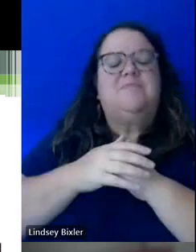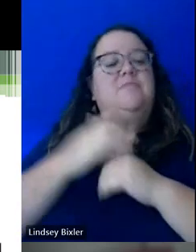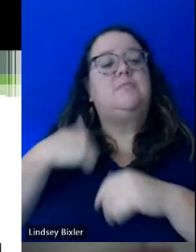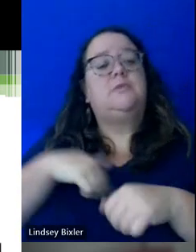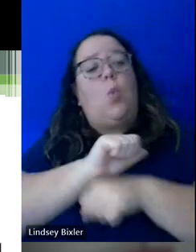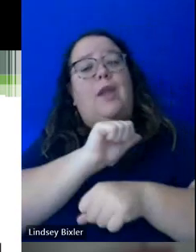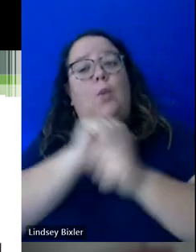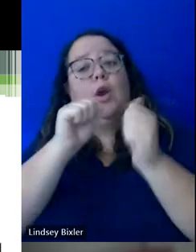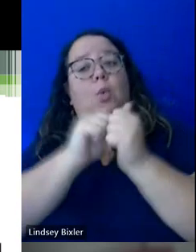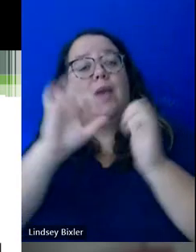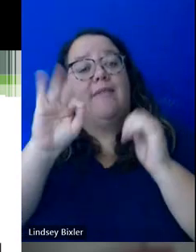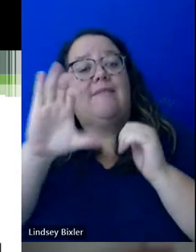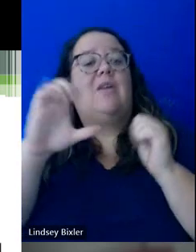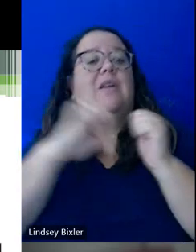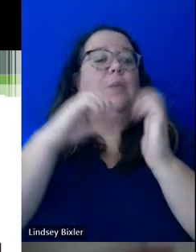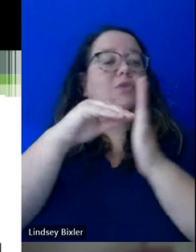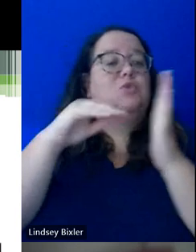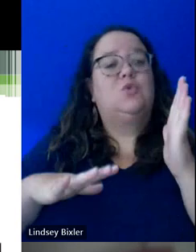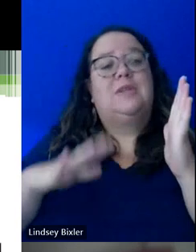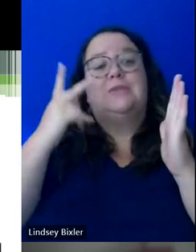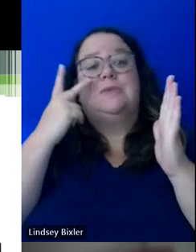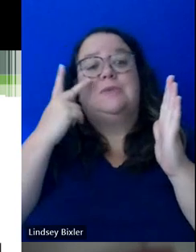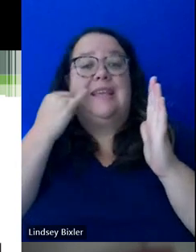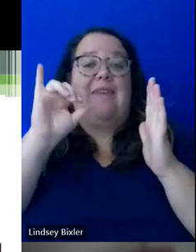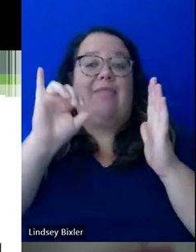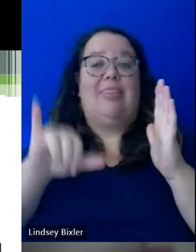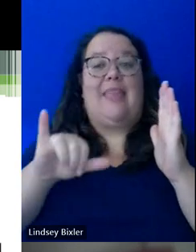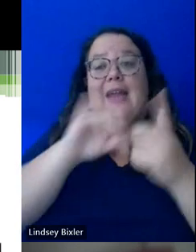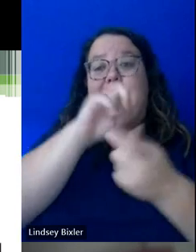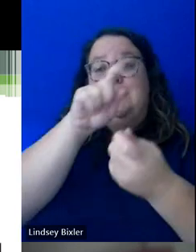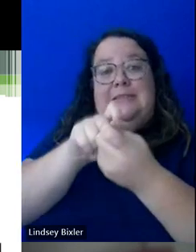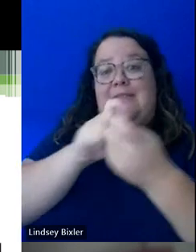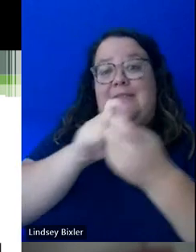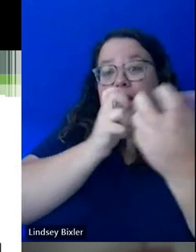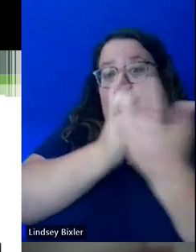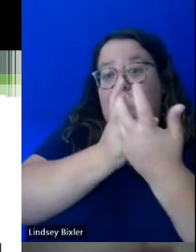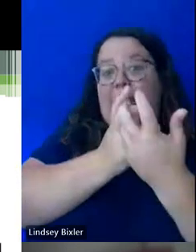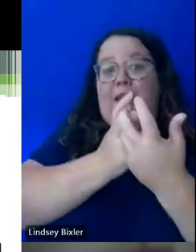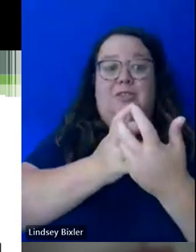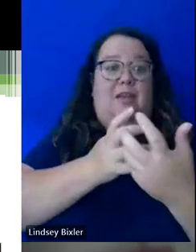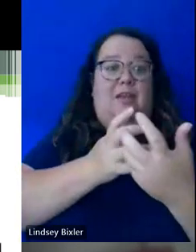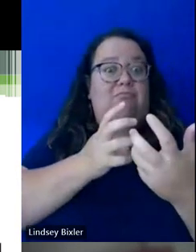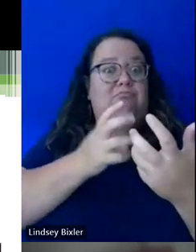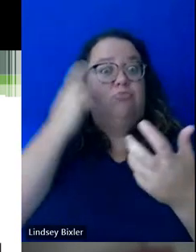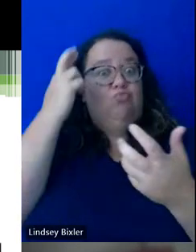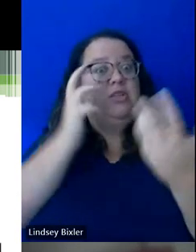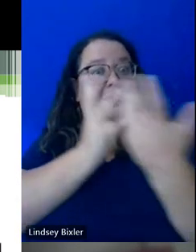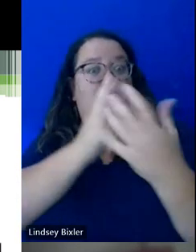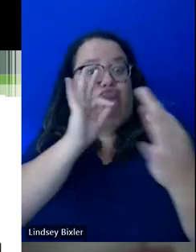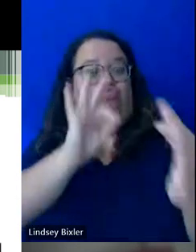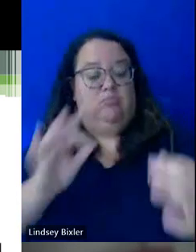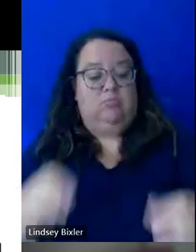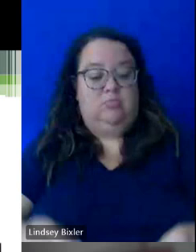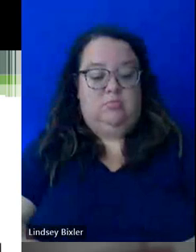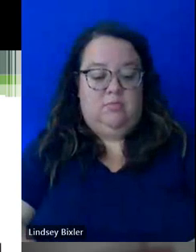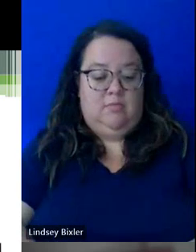and the student to see if that particular accommodation or accommodations are reasonable. I'll talk about that again